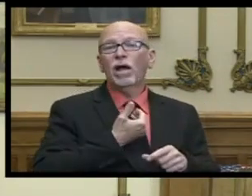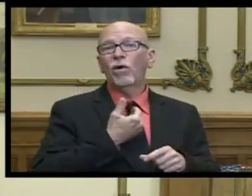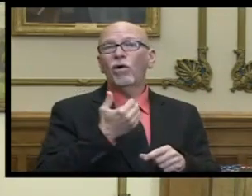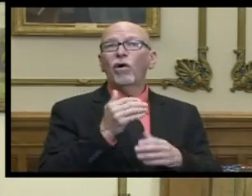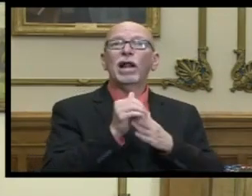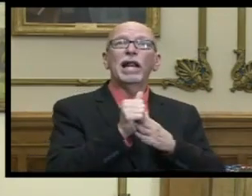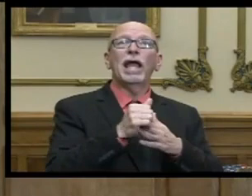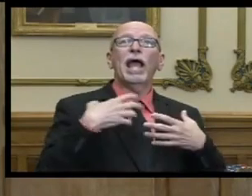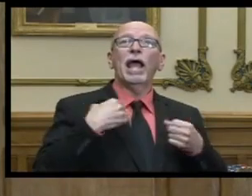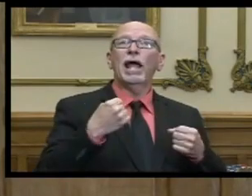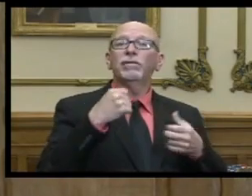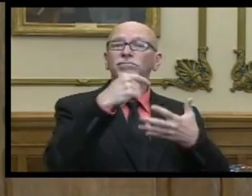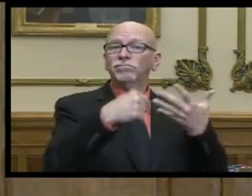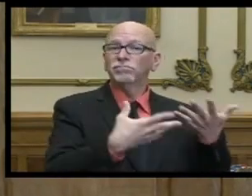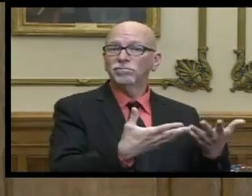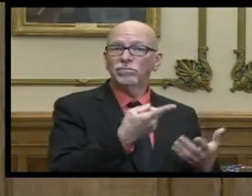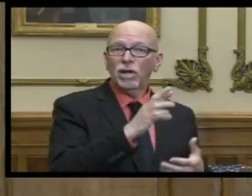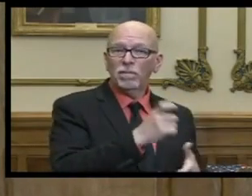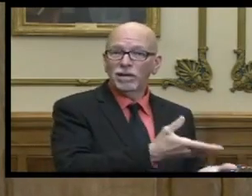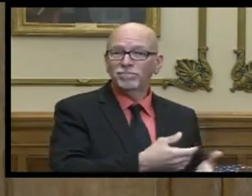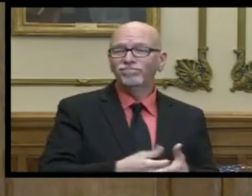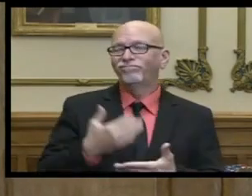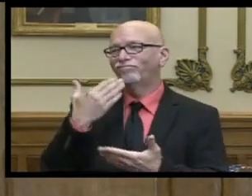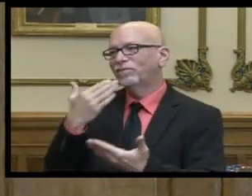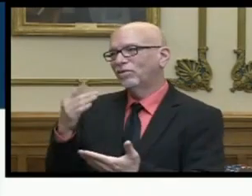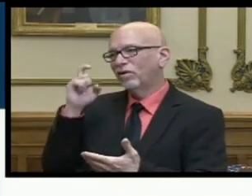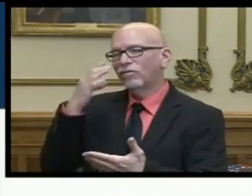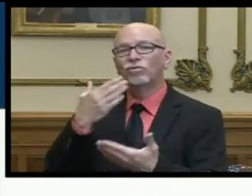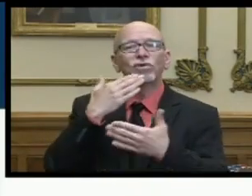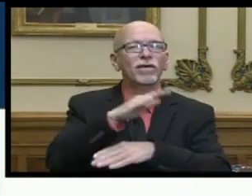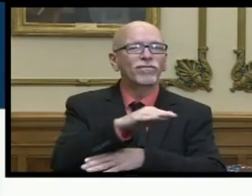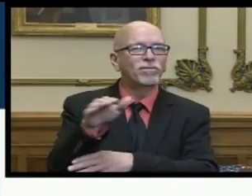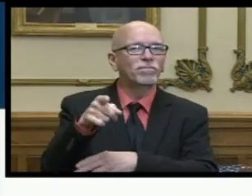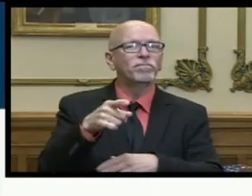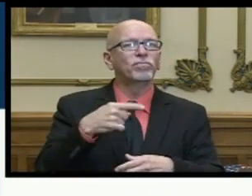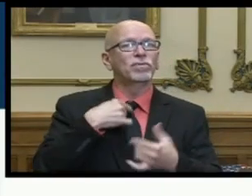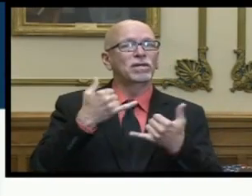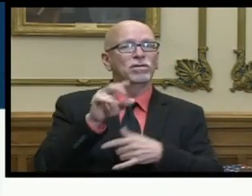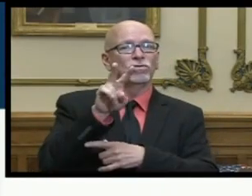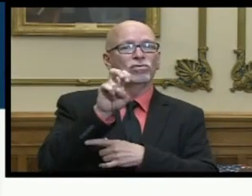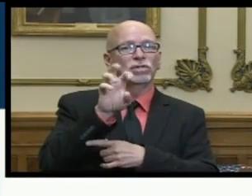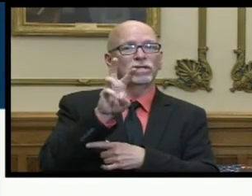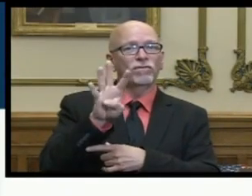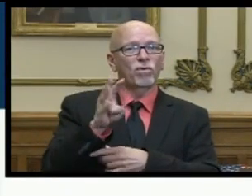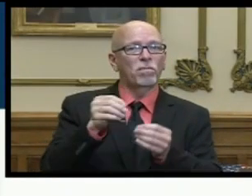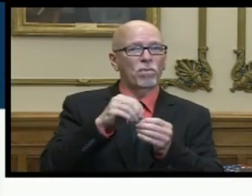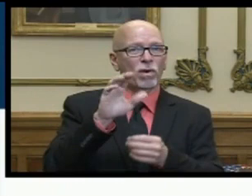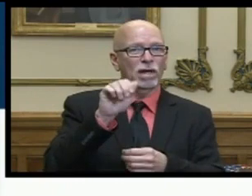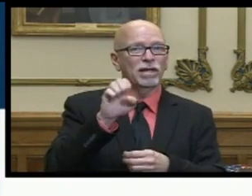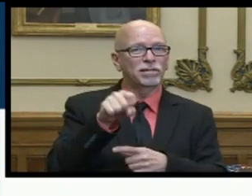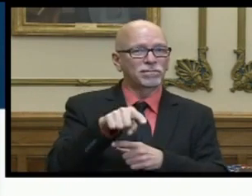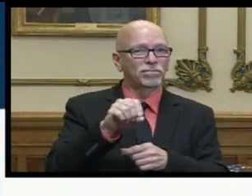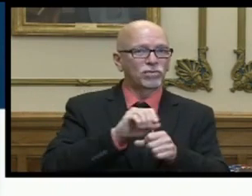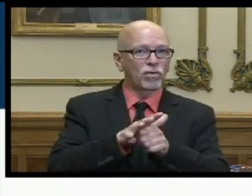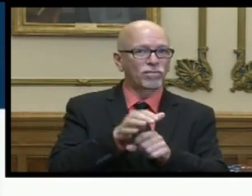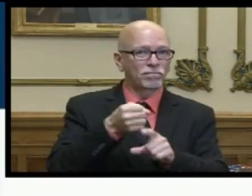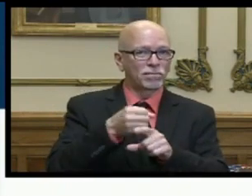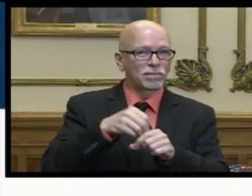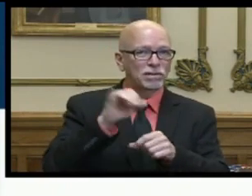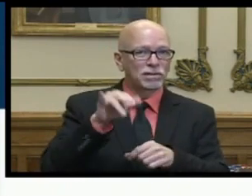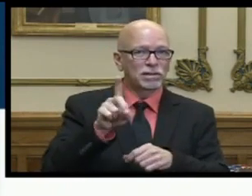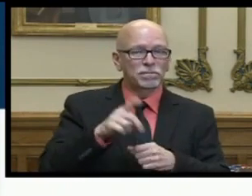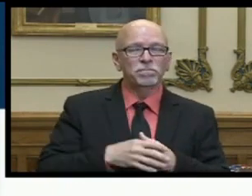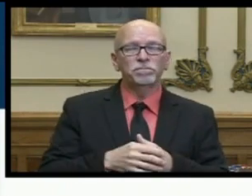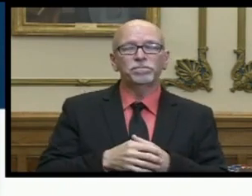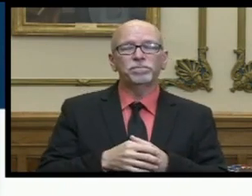health indicators thank you governor good afternoon hoosiers today we reported 264 additional cases of covid 19 across the